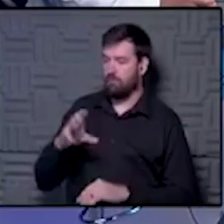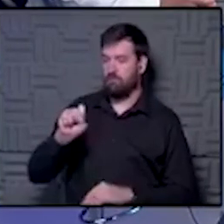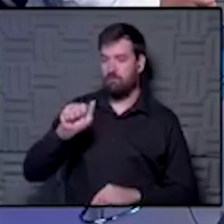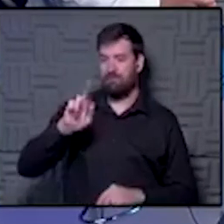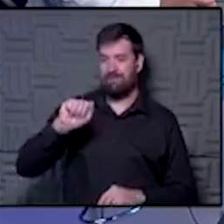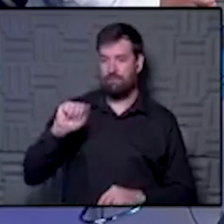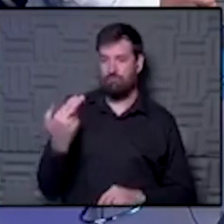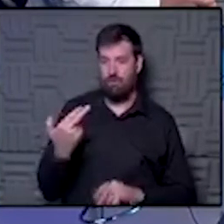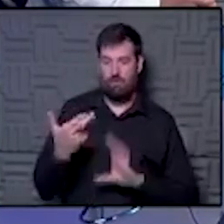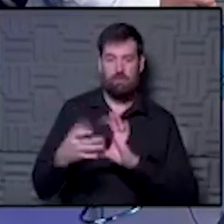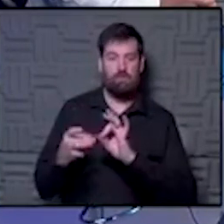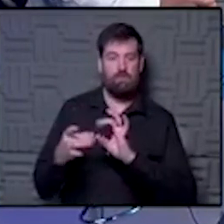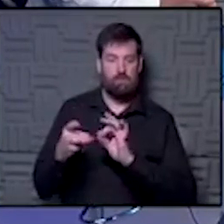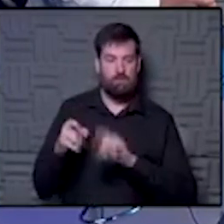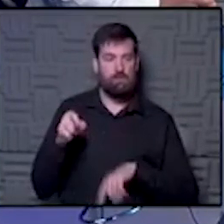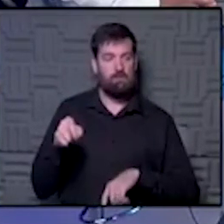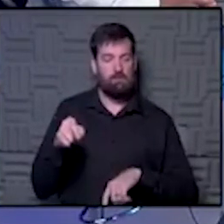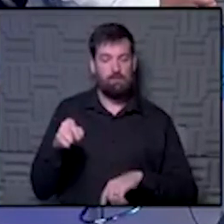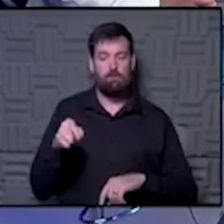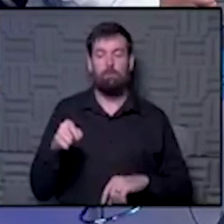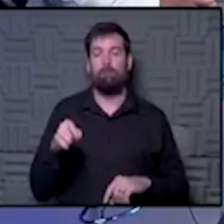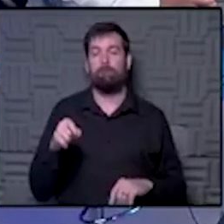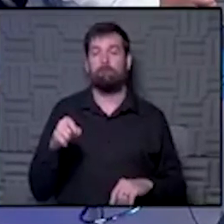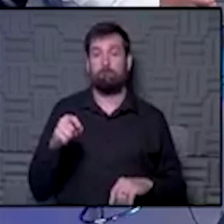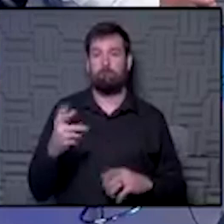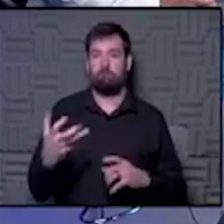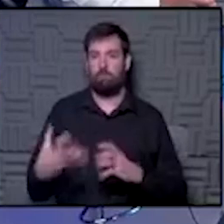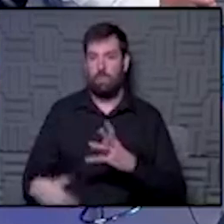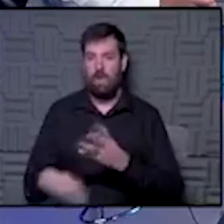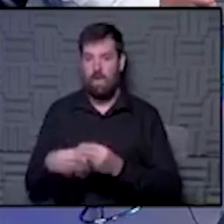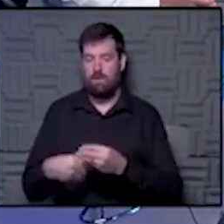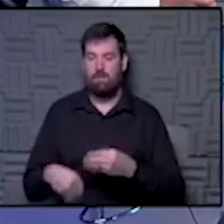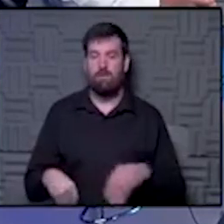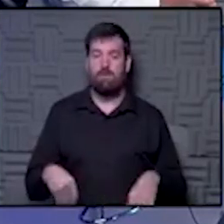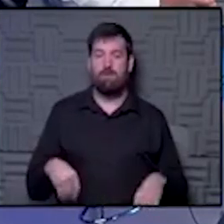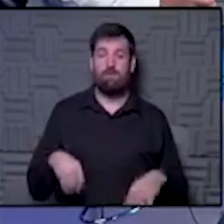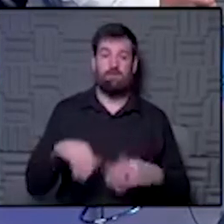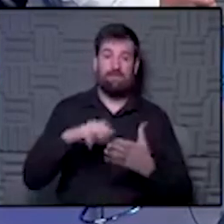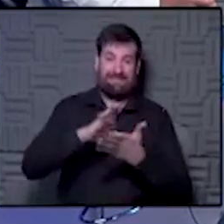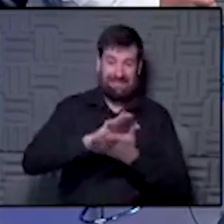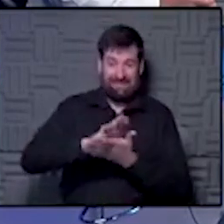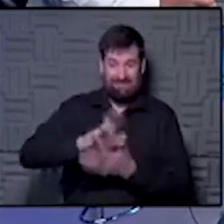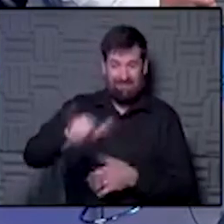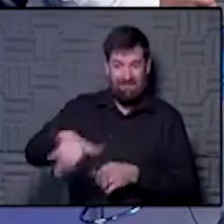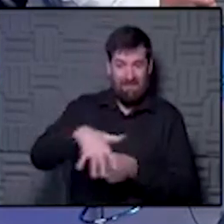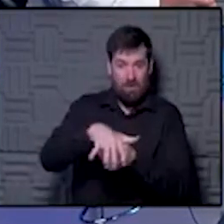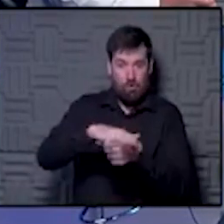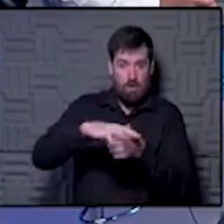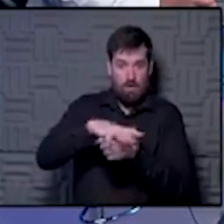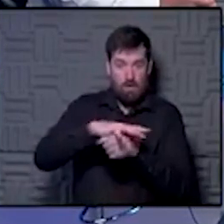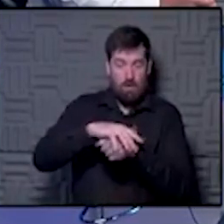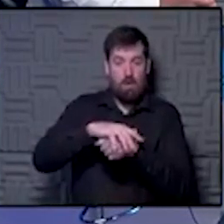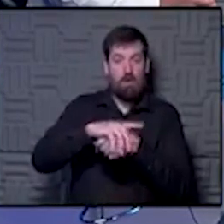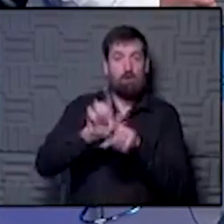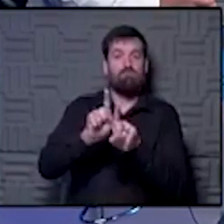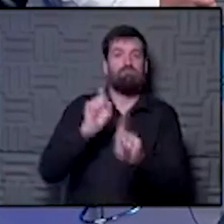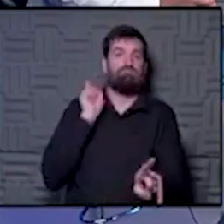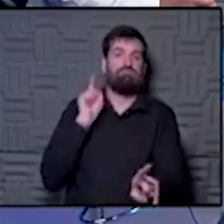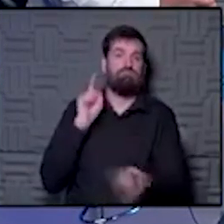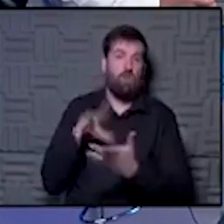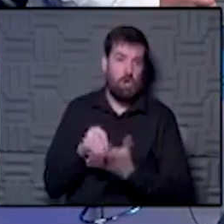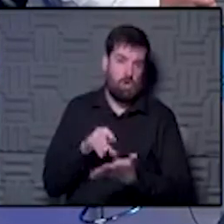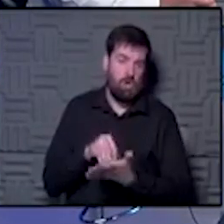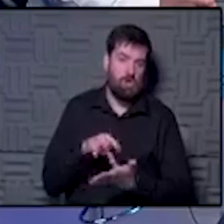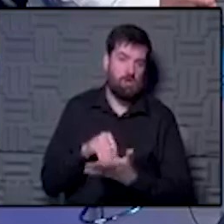morning also is talking to this, and she just wanted to add that the kids in the school in that area are on distant learning. Yeah.